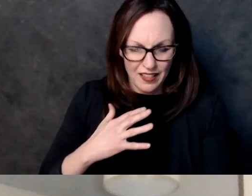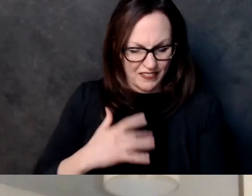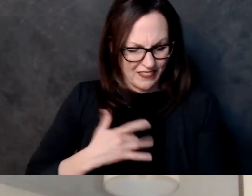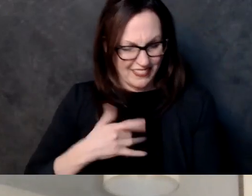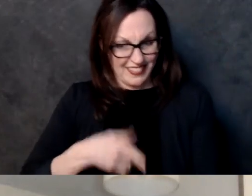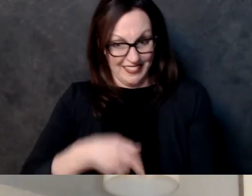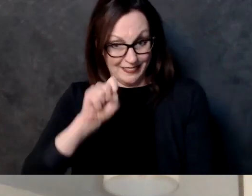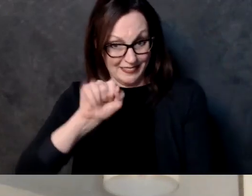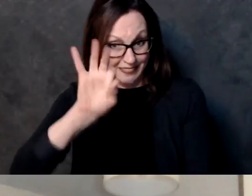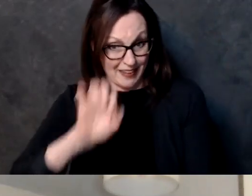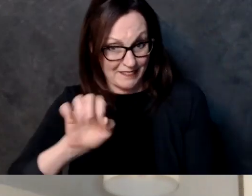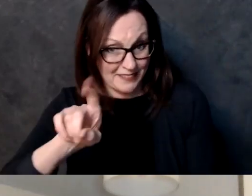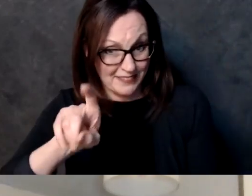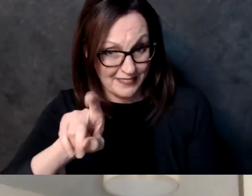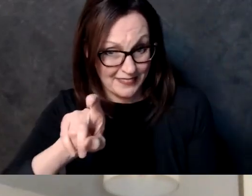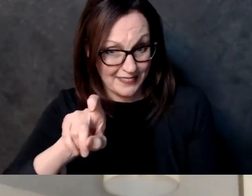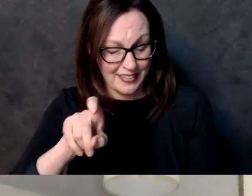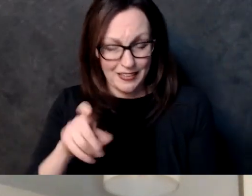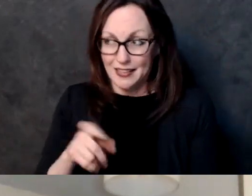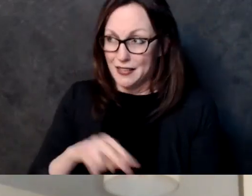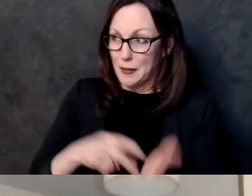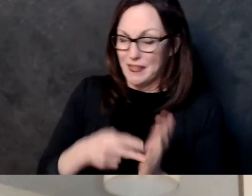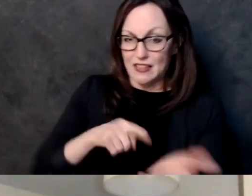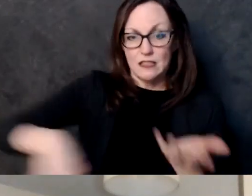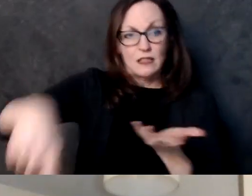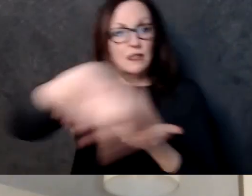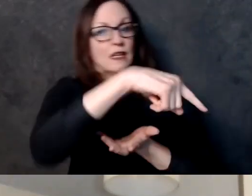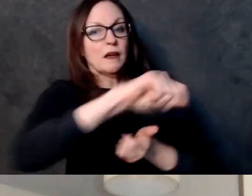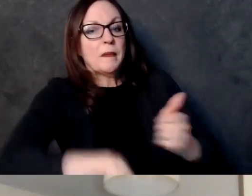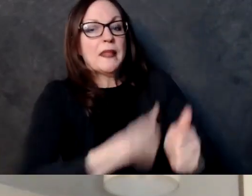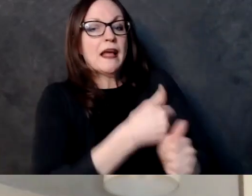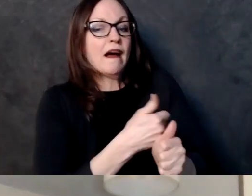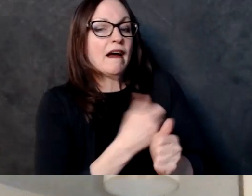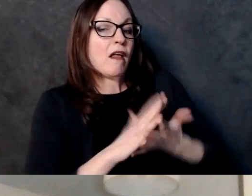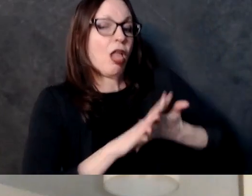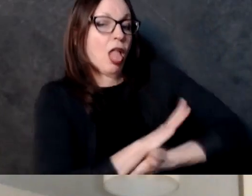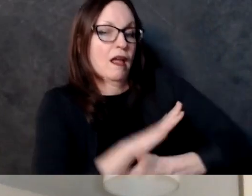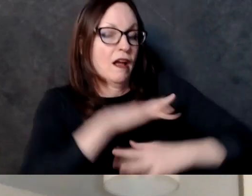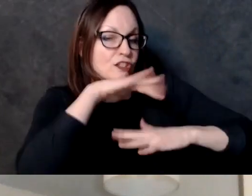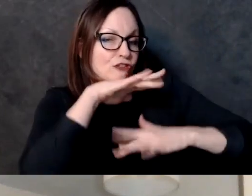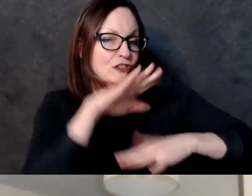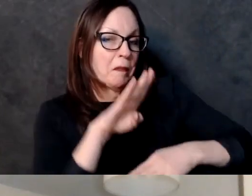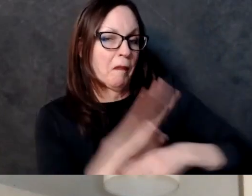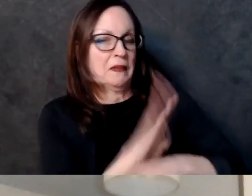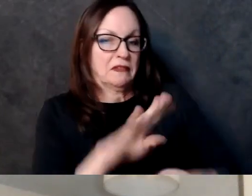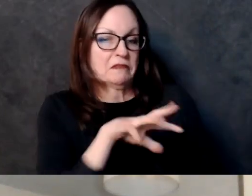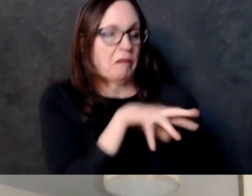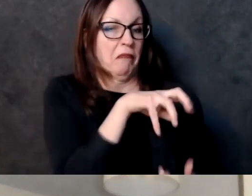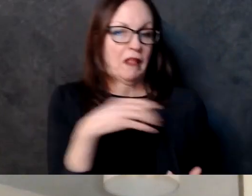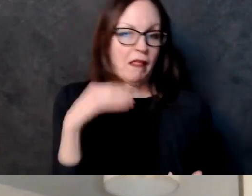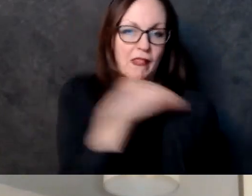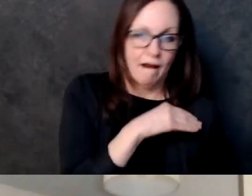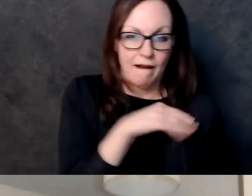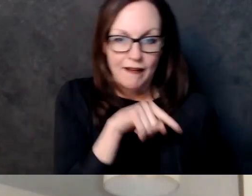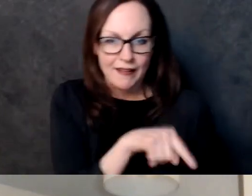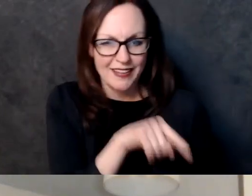democratic republic or representative democracy you would want to have legislation that the majority of your constituents majority of